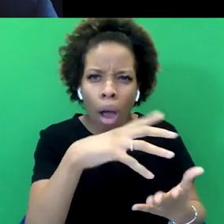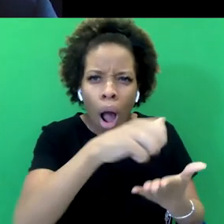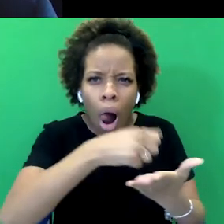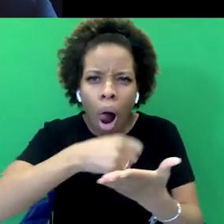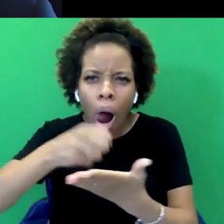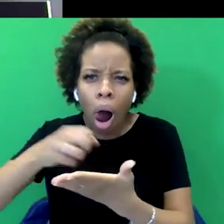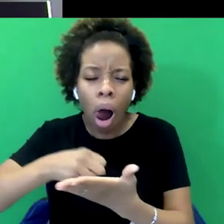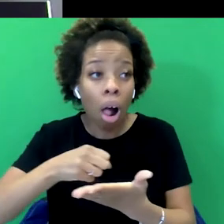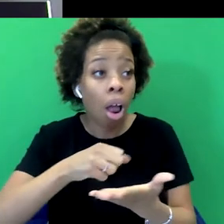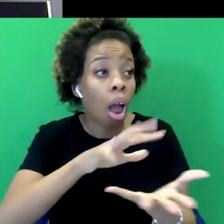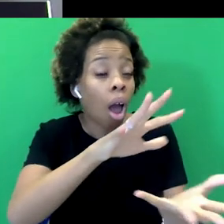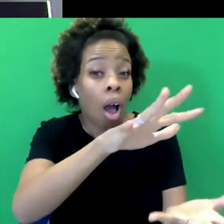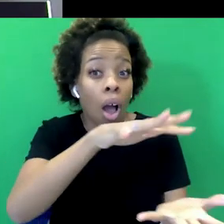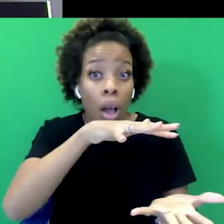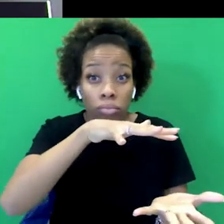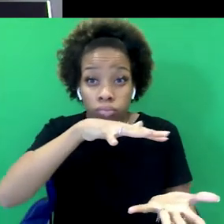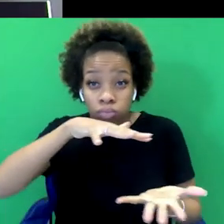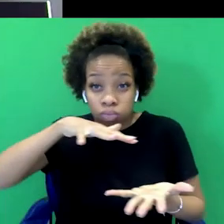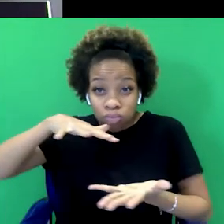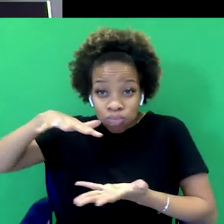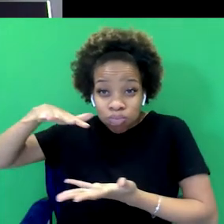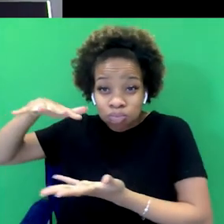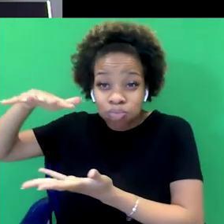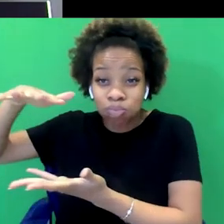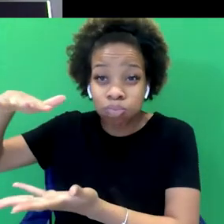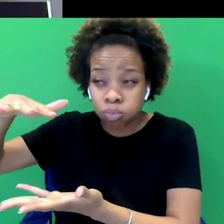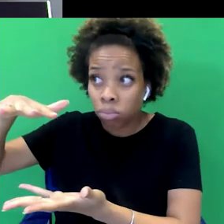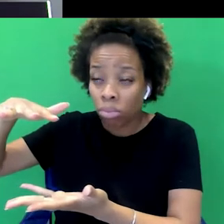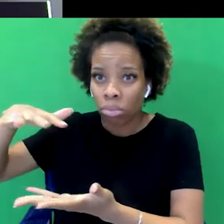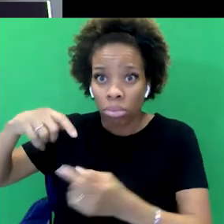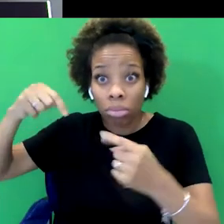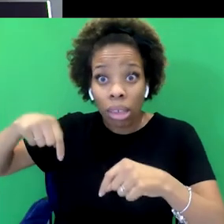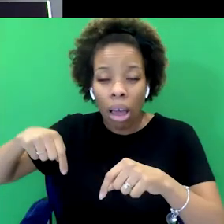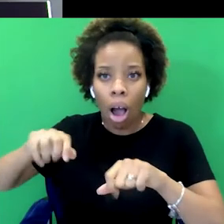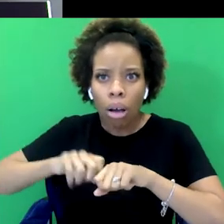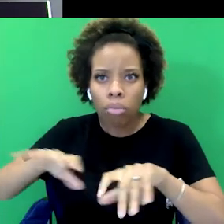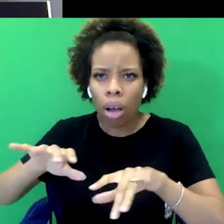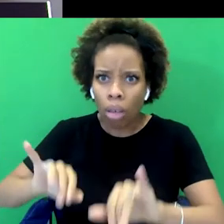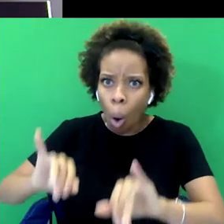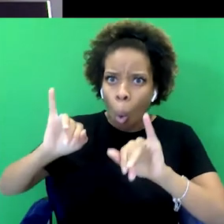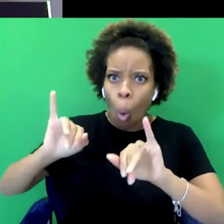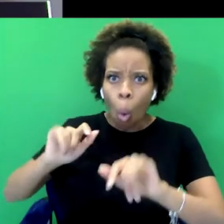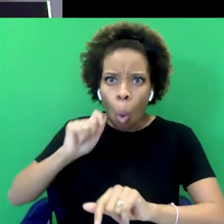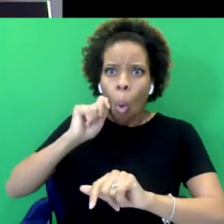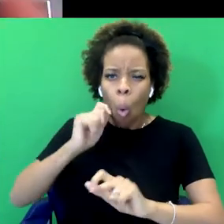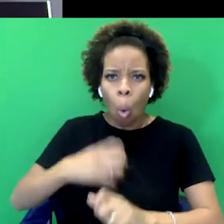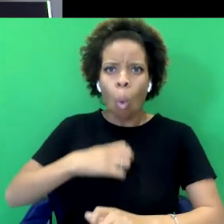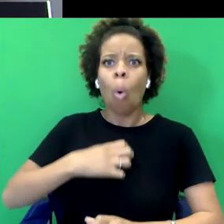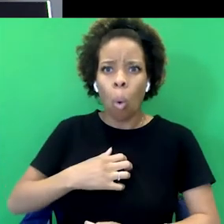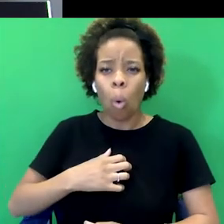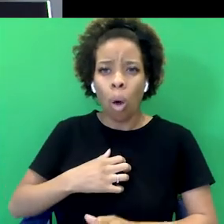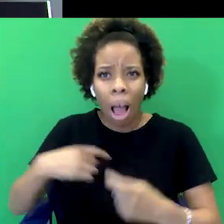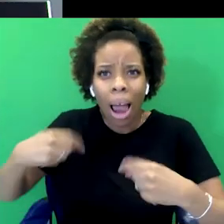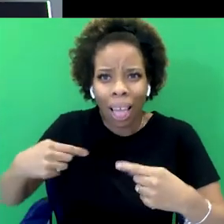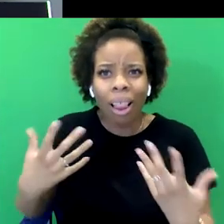And when we came back with half the country's culture, you know, there was outrage in the press. You know, I think it was already illegal on an international